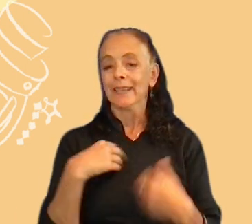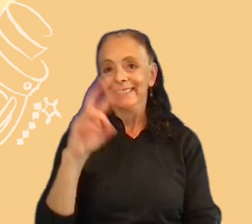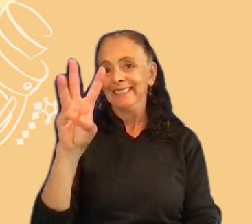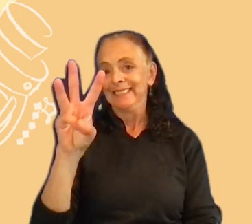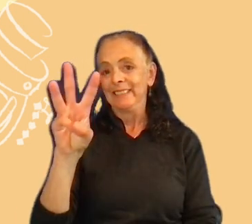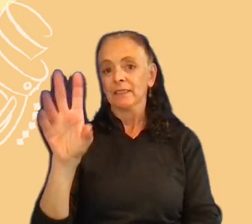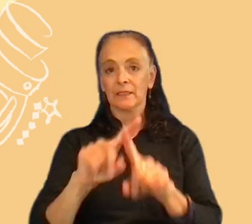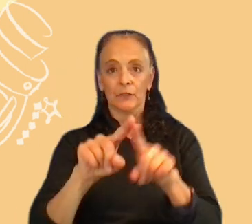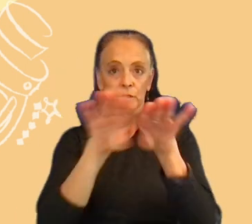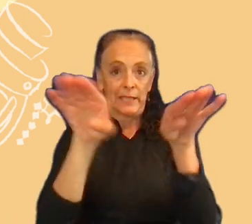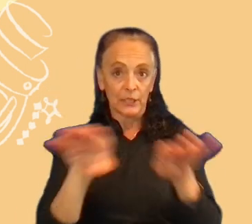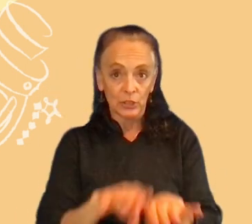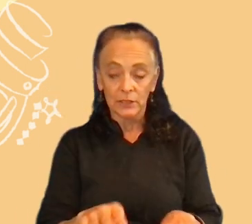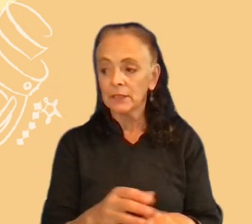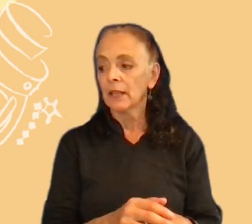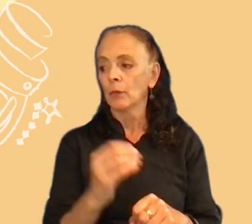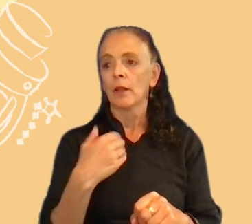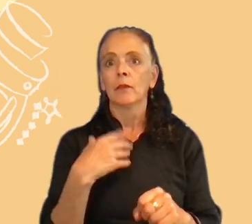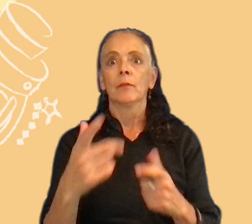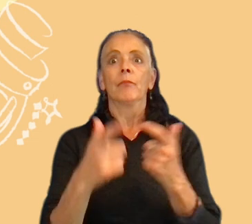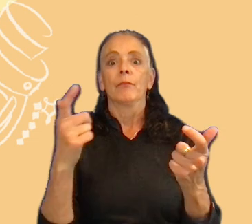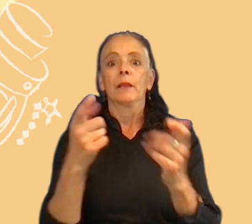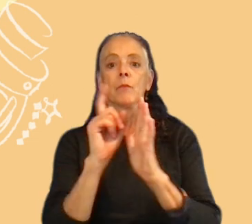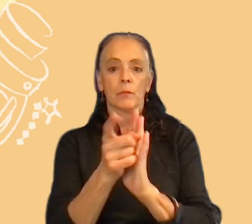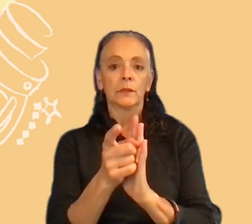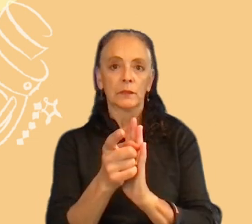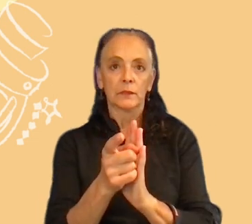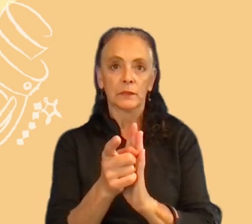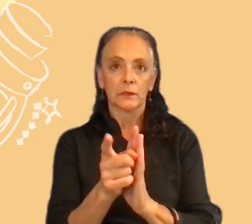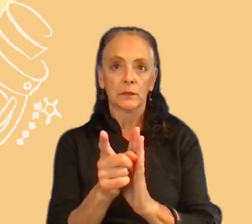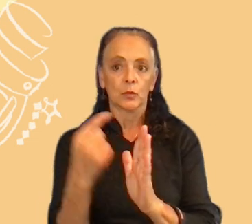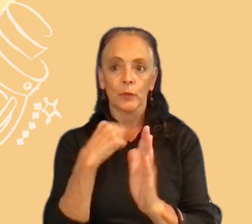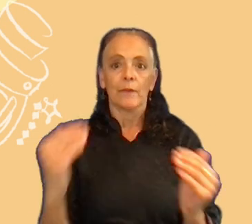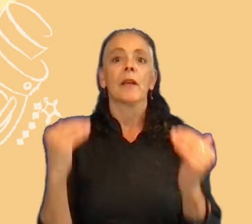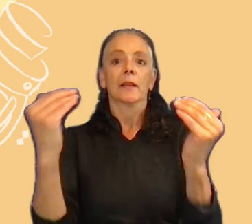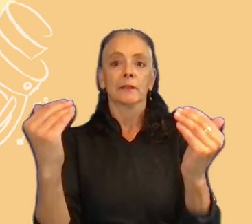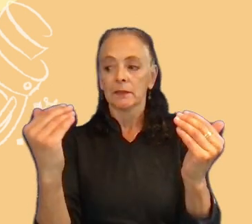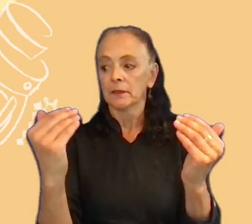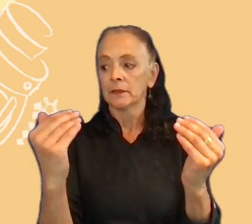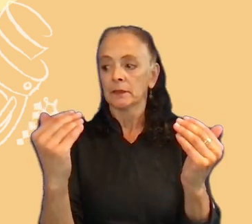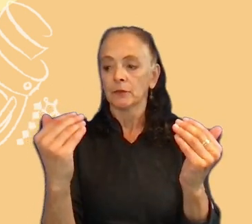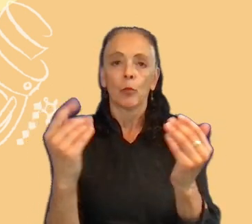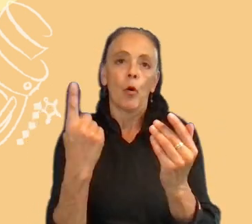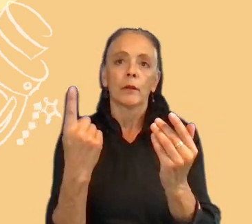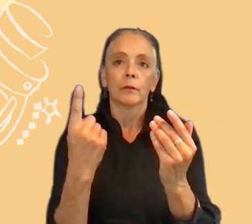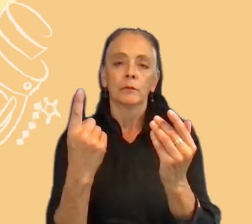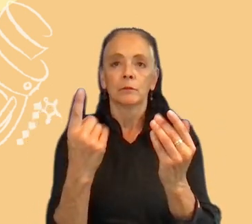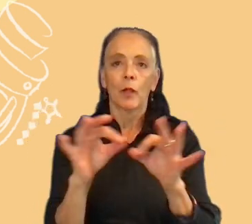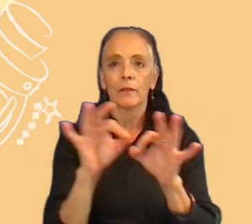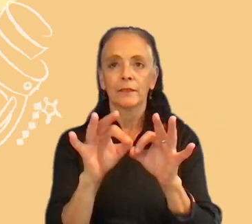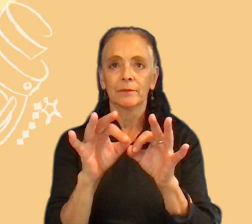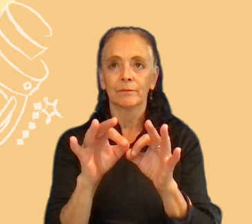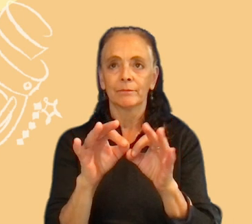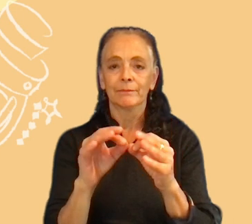for it, and then we had these big moments where we advanced from one relevant step to the other one. So,